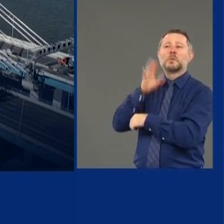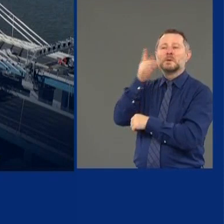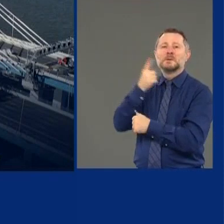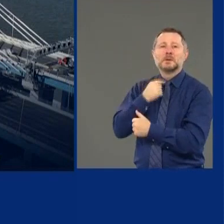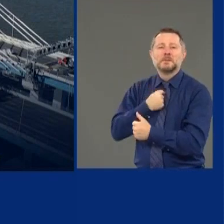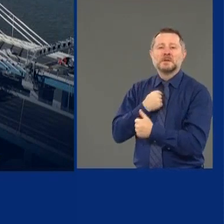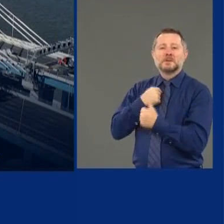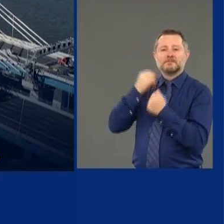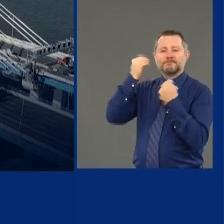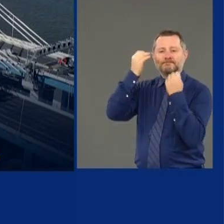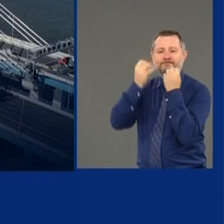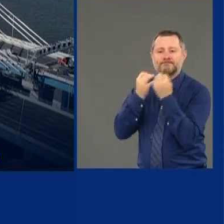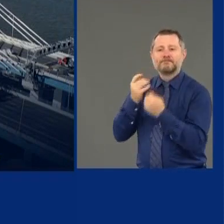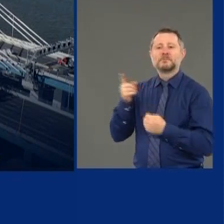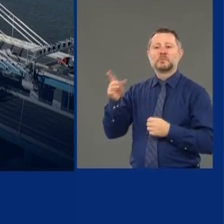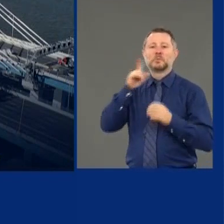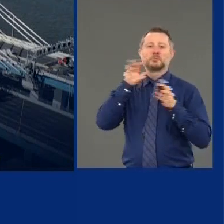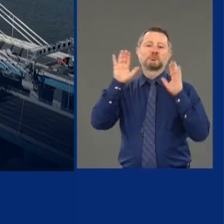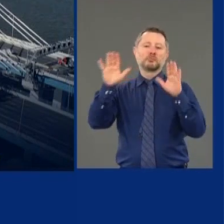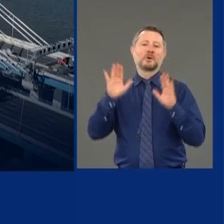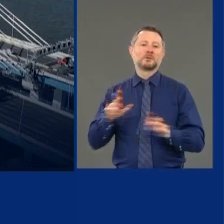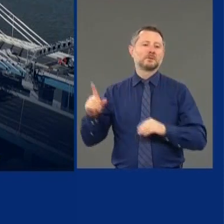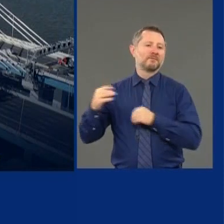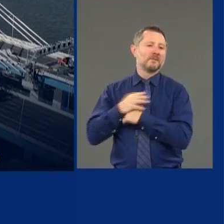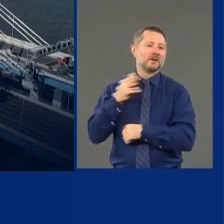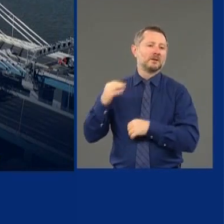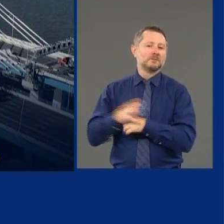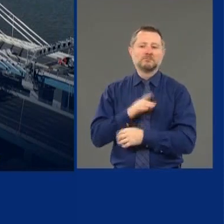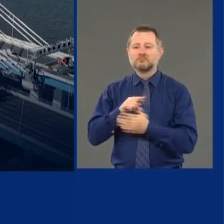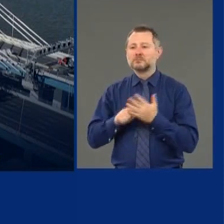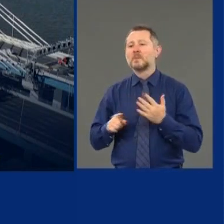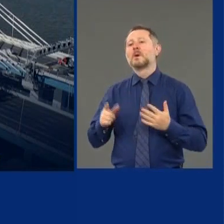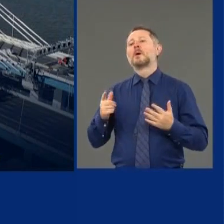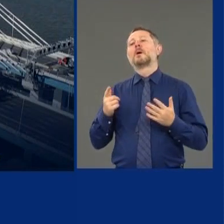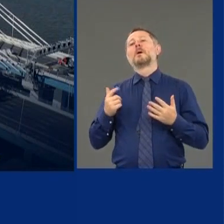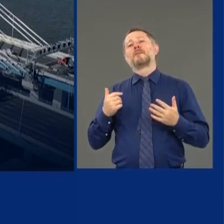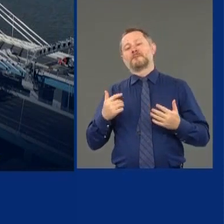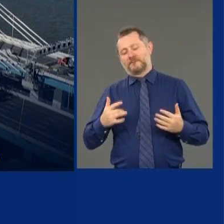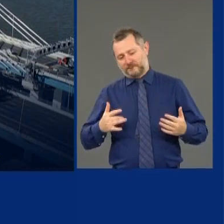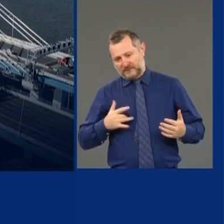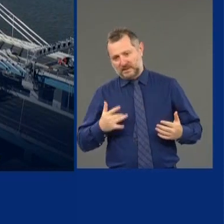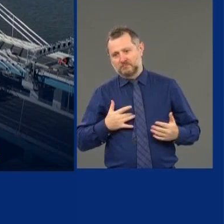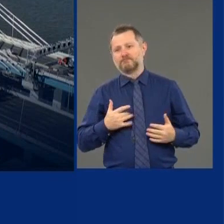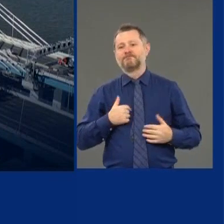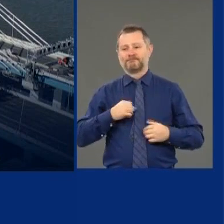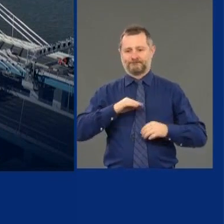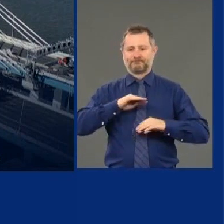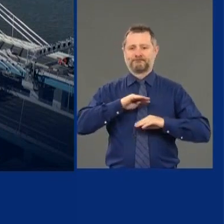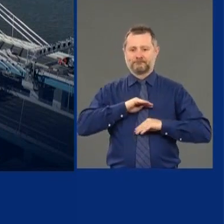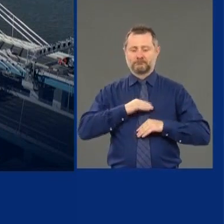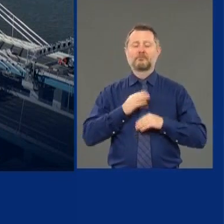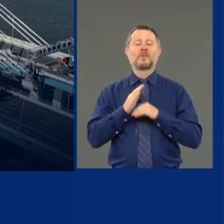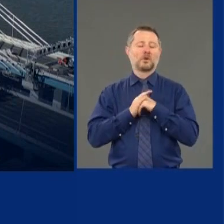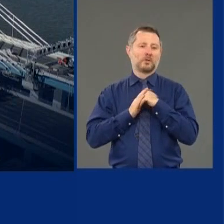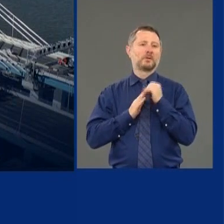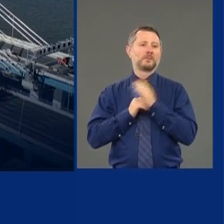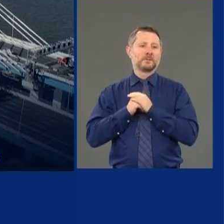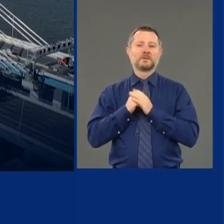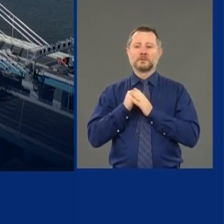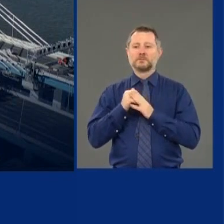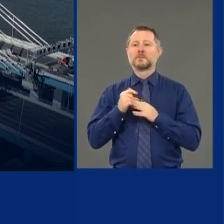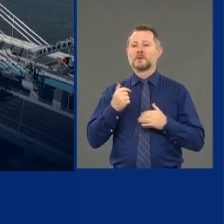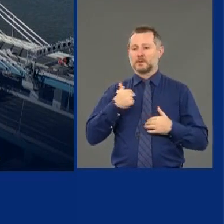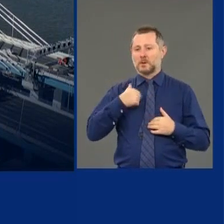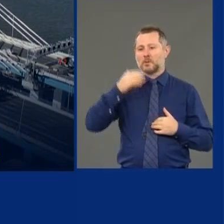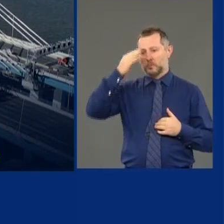great advice and great comfort in some of the longest nights. And I knew exactly